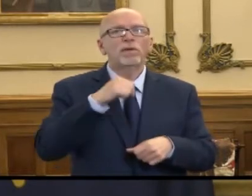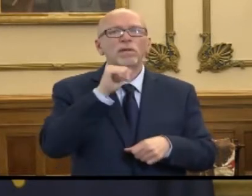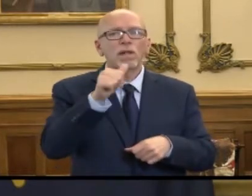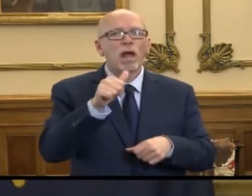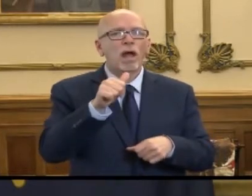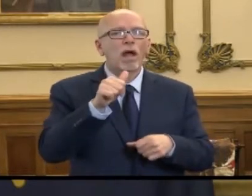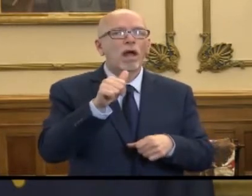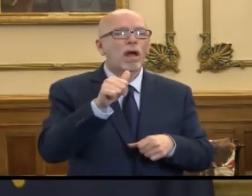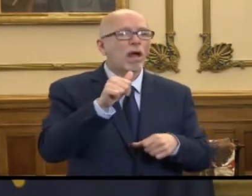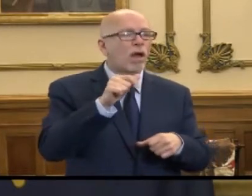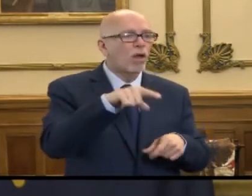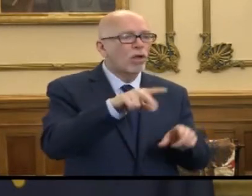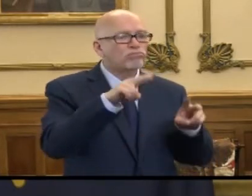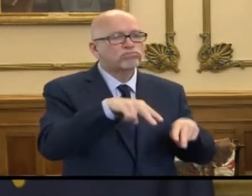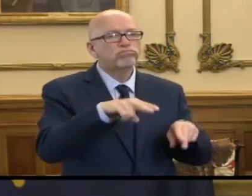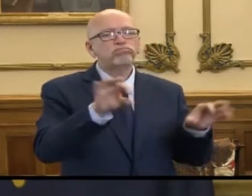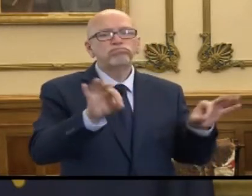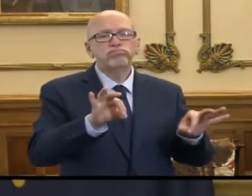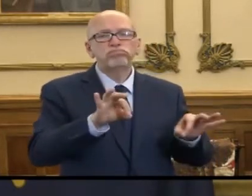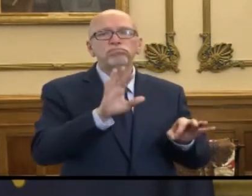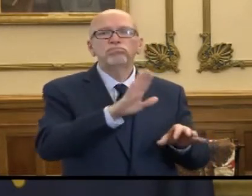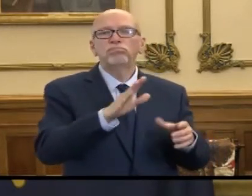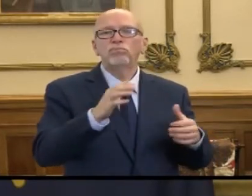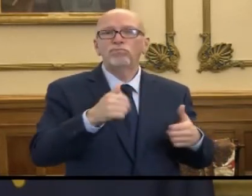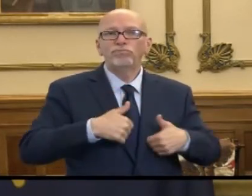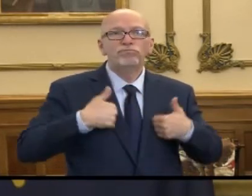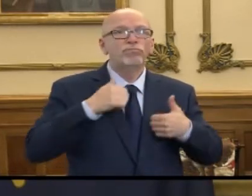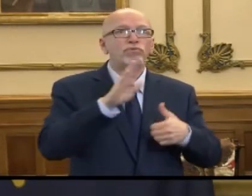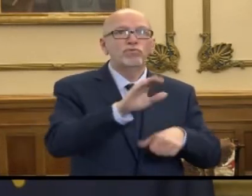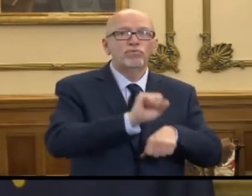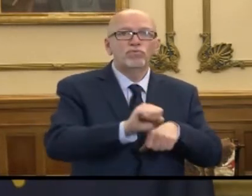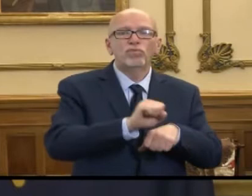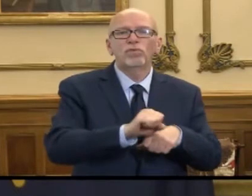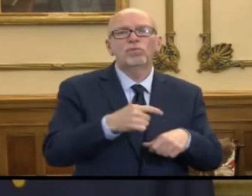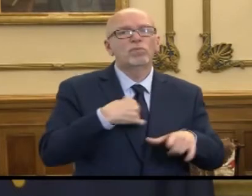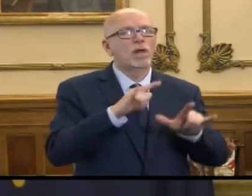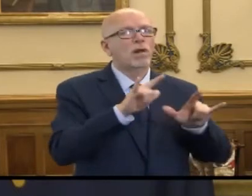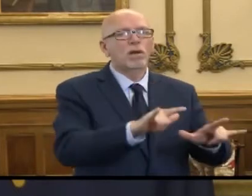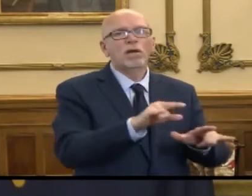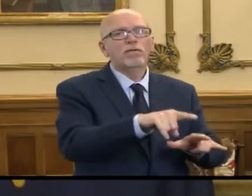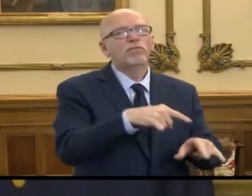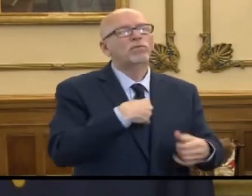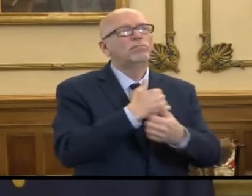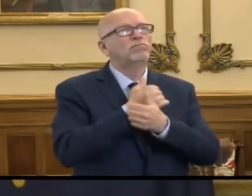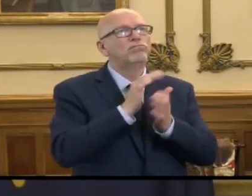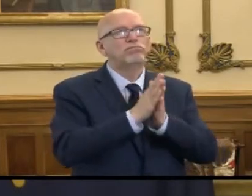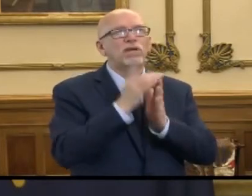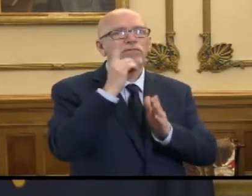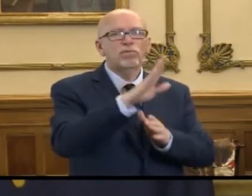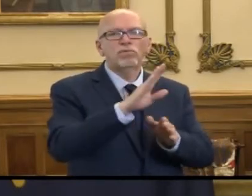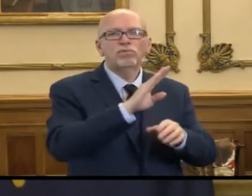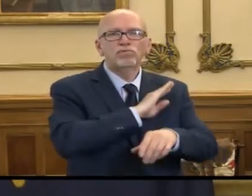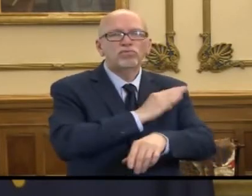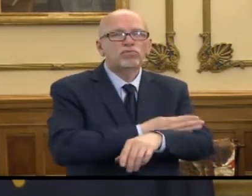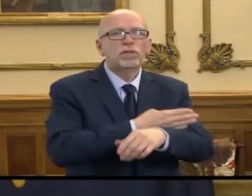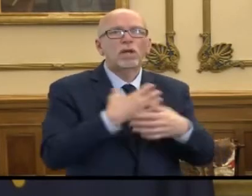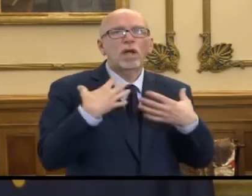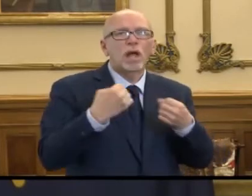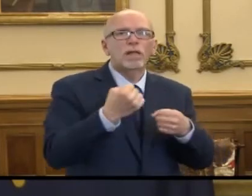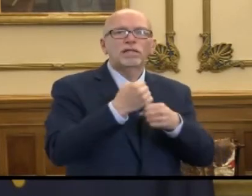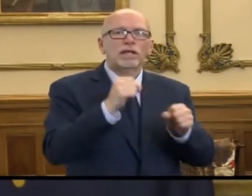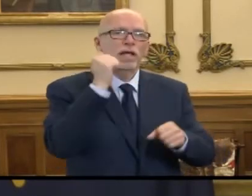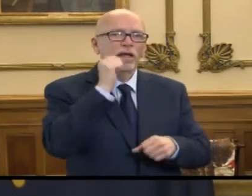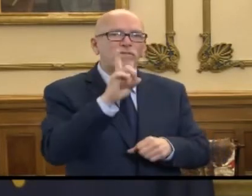your dedication and your sacrifice for granted. We love you too. We pray for your strength, health, and safety every day.